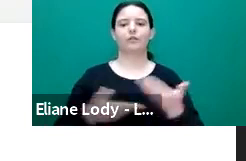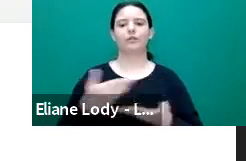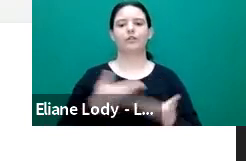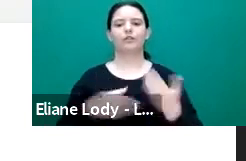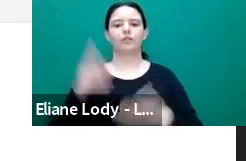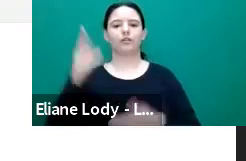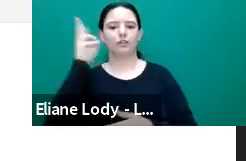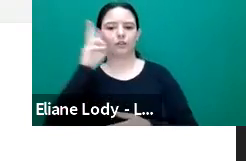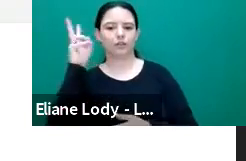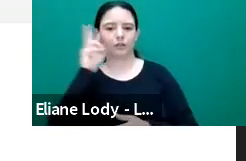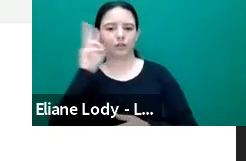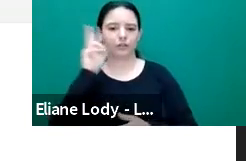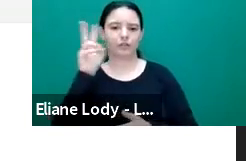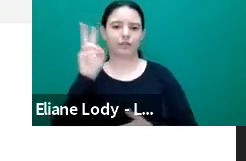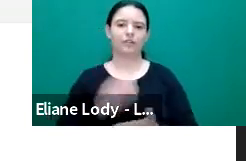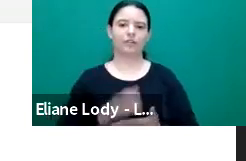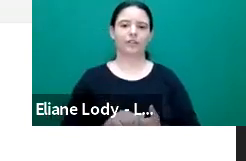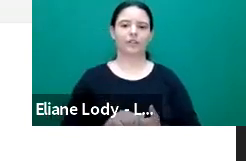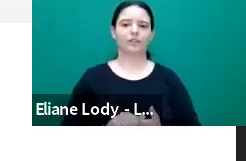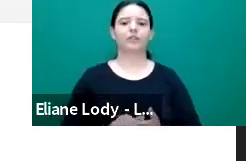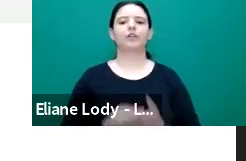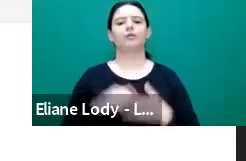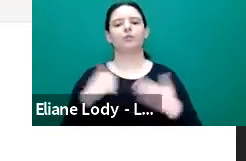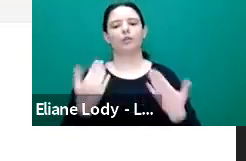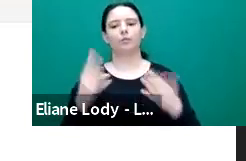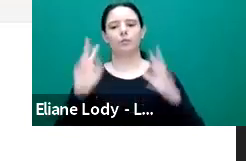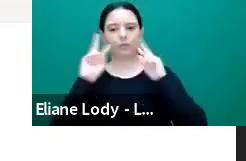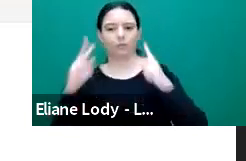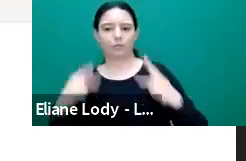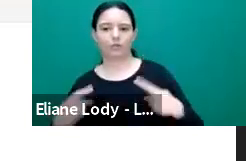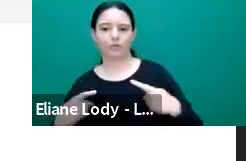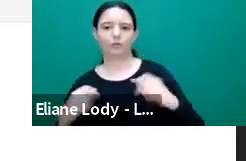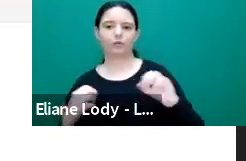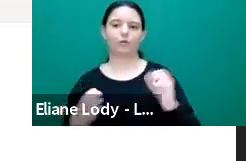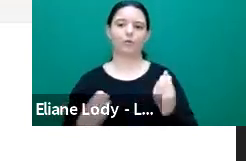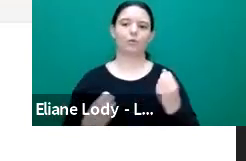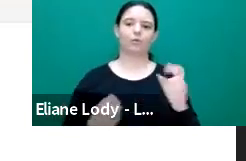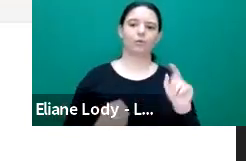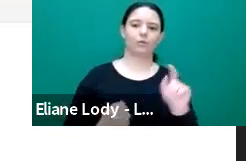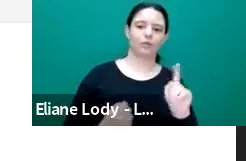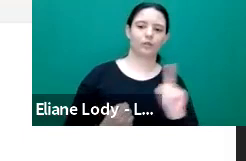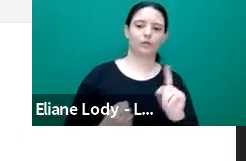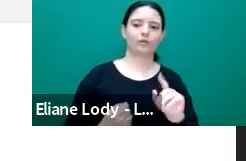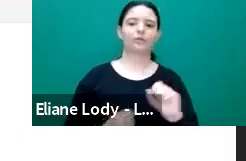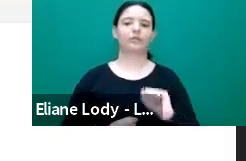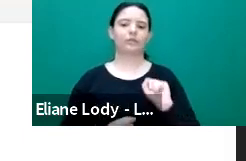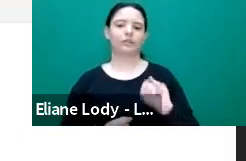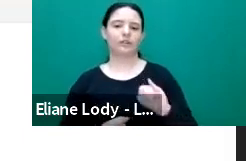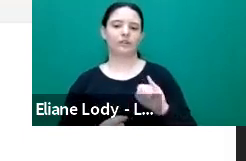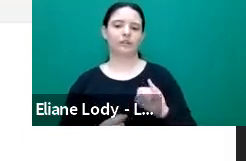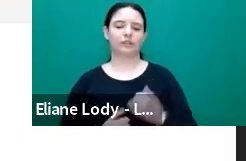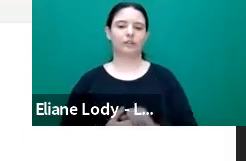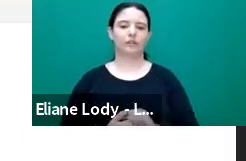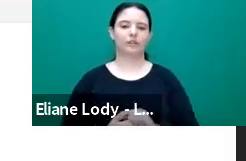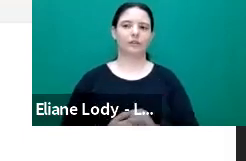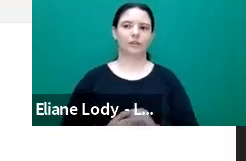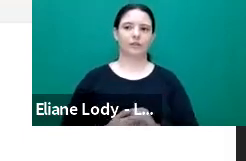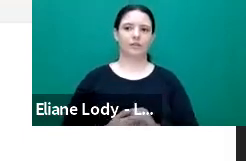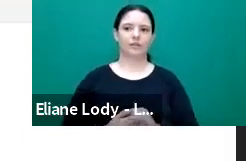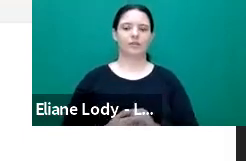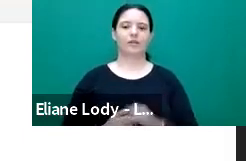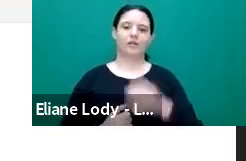in both humans and nonhumans rather than learning because that term tends to invoke narrower kind of